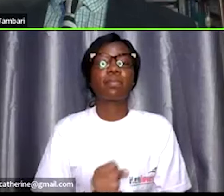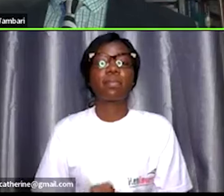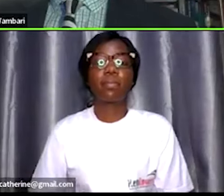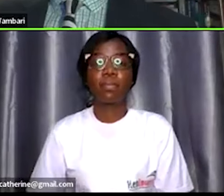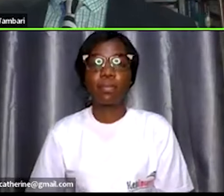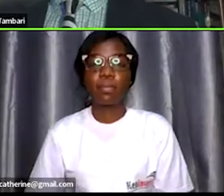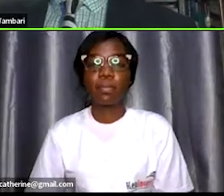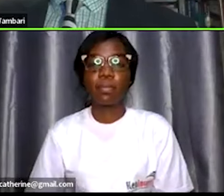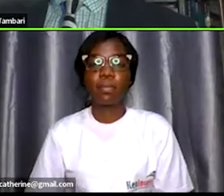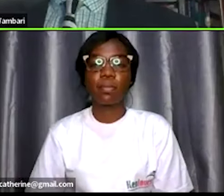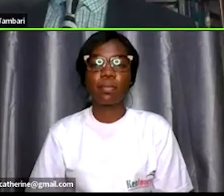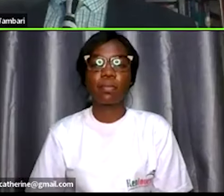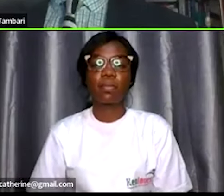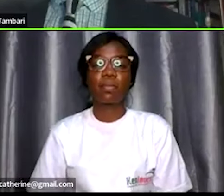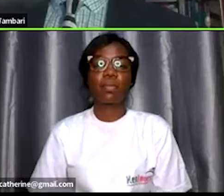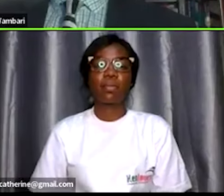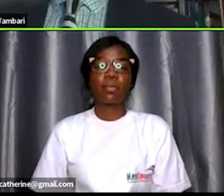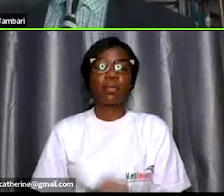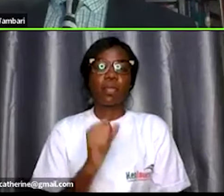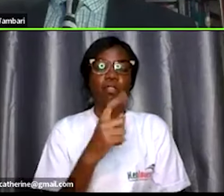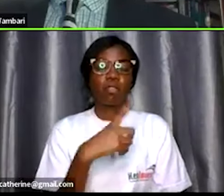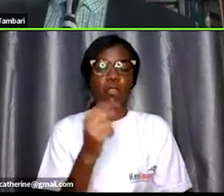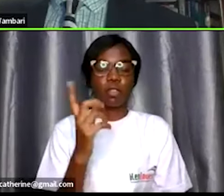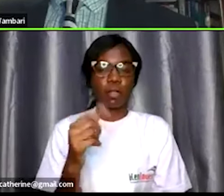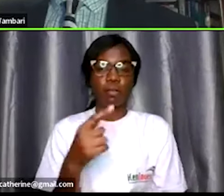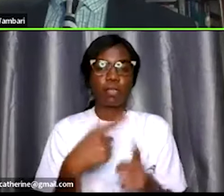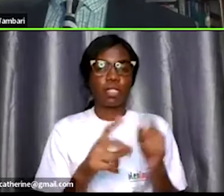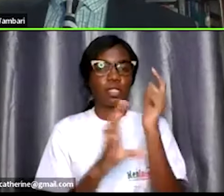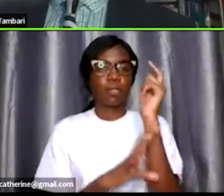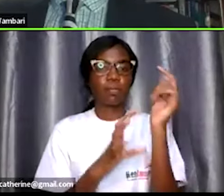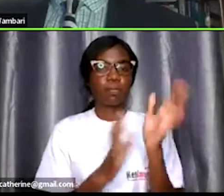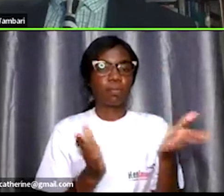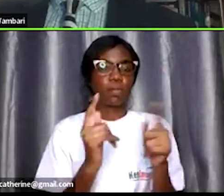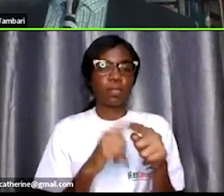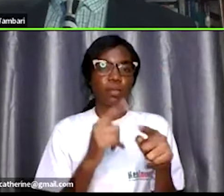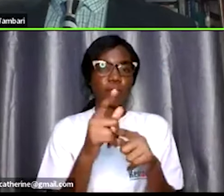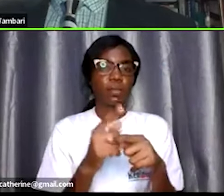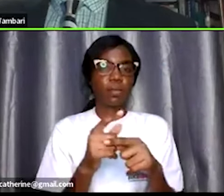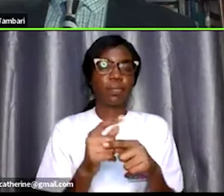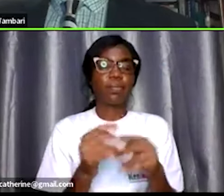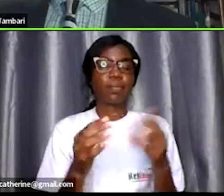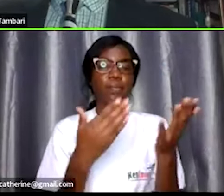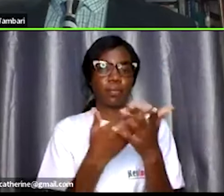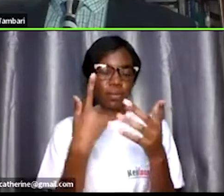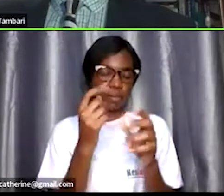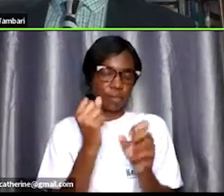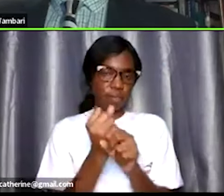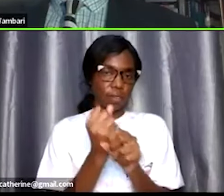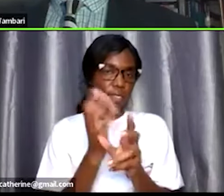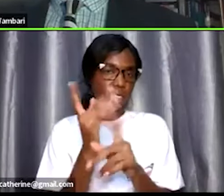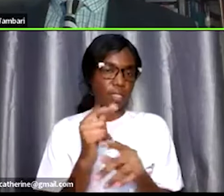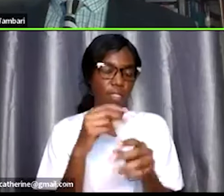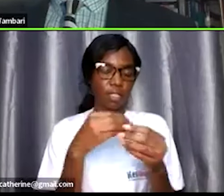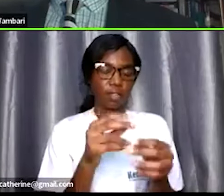uh you must go there and tamak countries encourage that when you apply for a job example in uae they give you two days notice